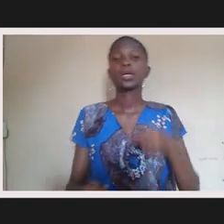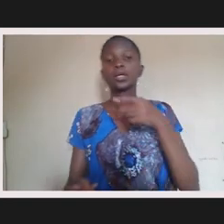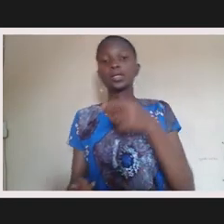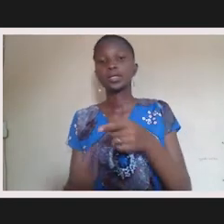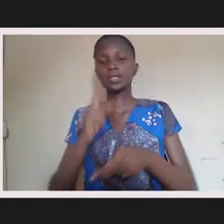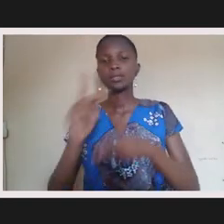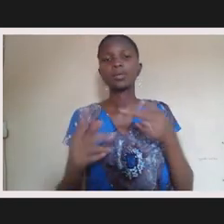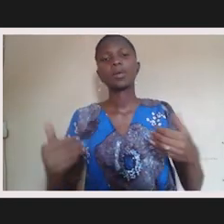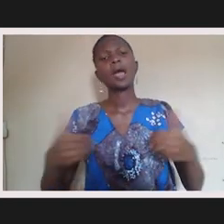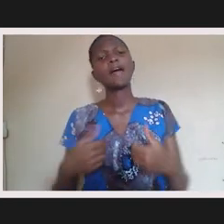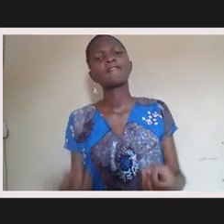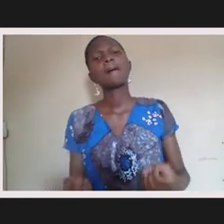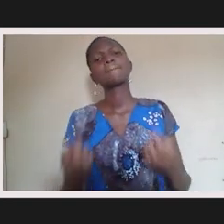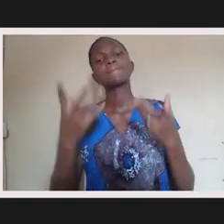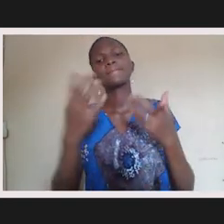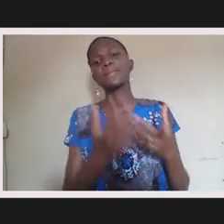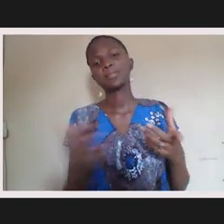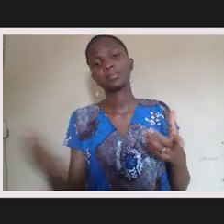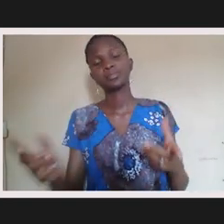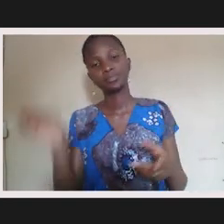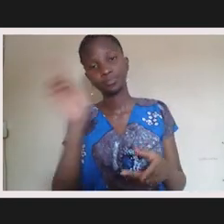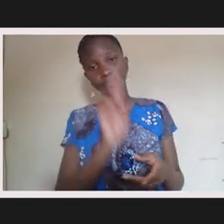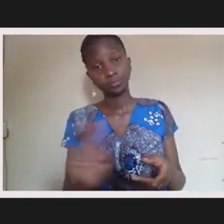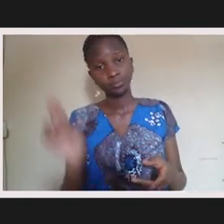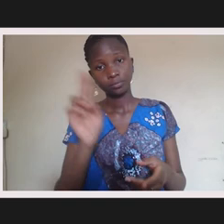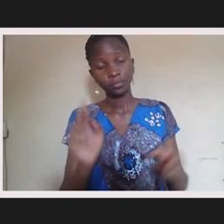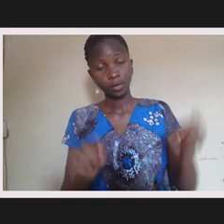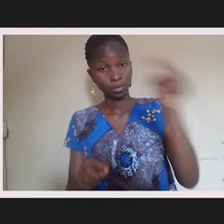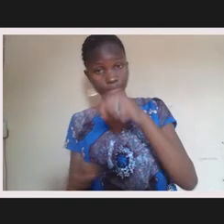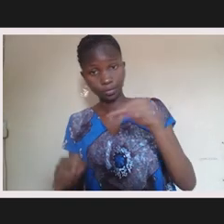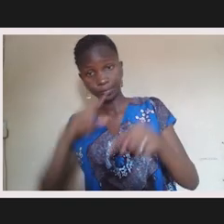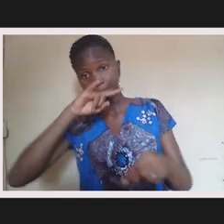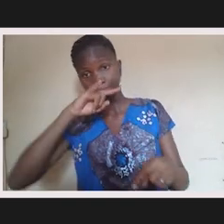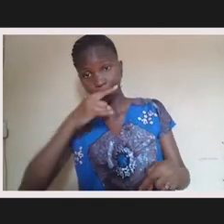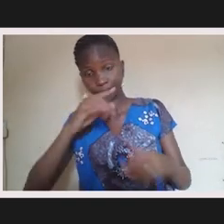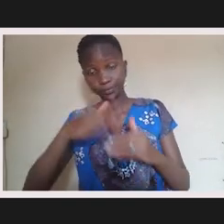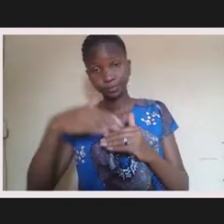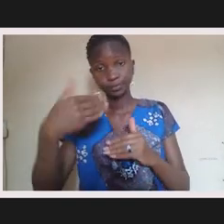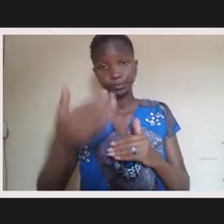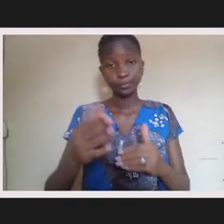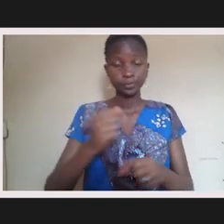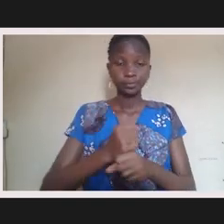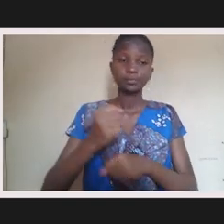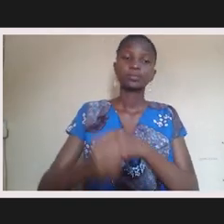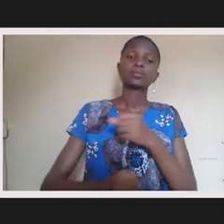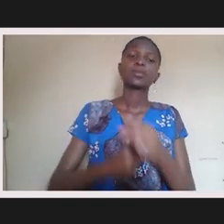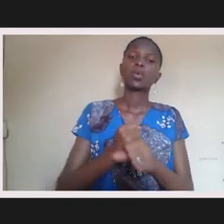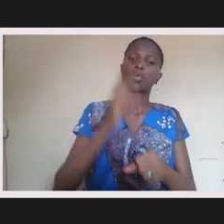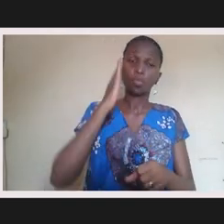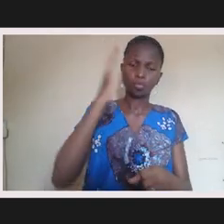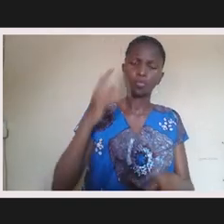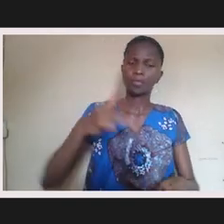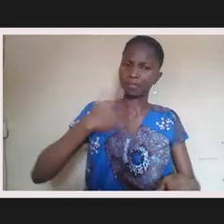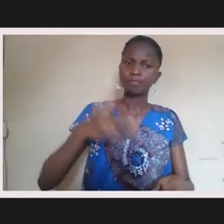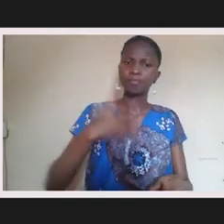us, and like you said, with the resources available now and the awareness that's happening, I think these kids, the next generation, it